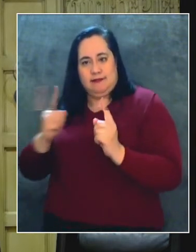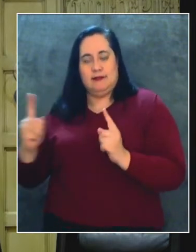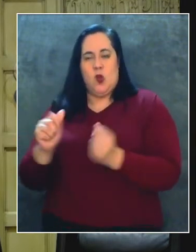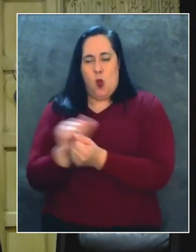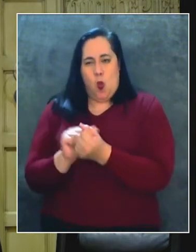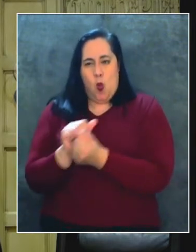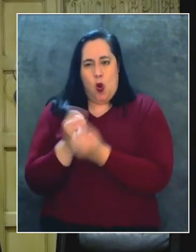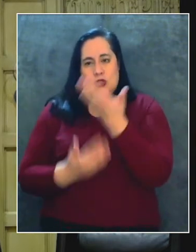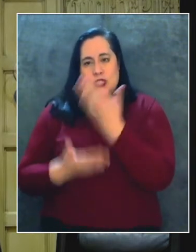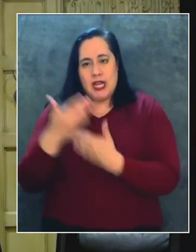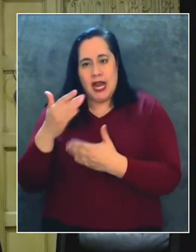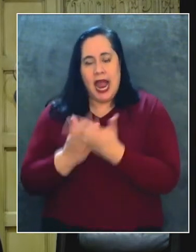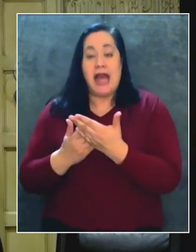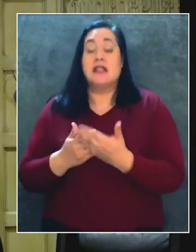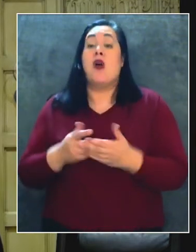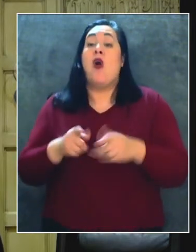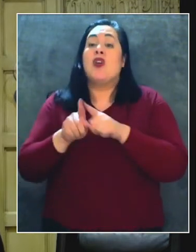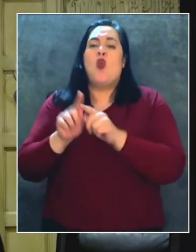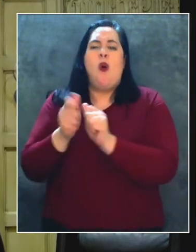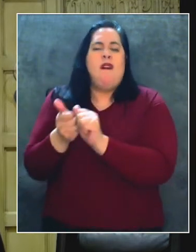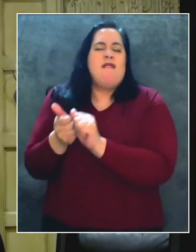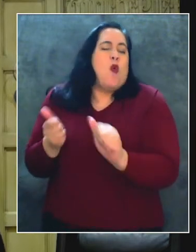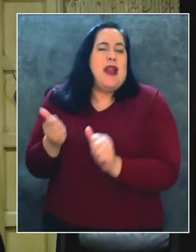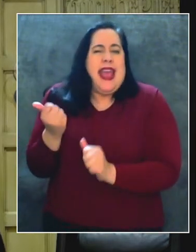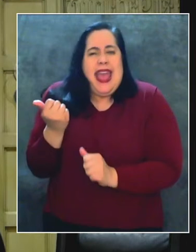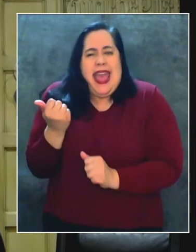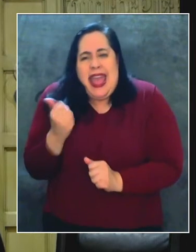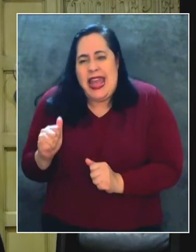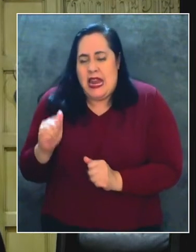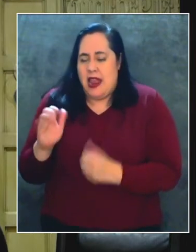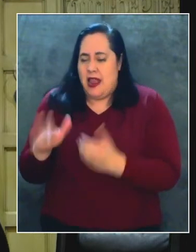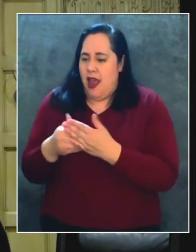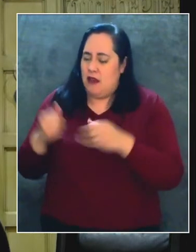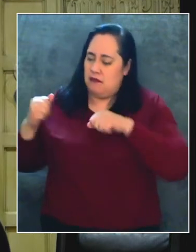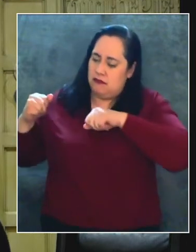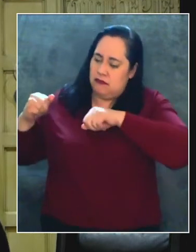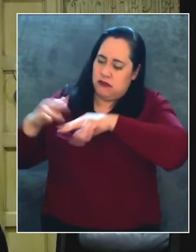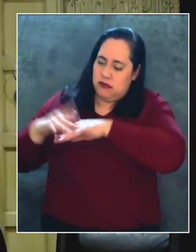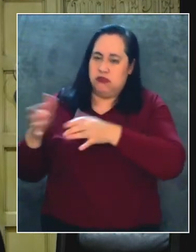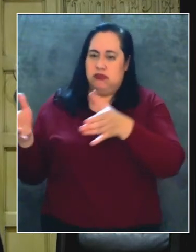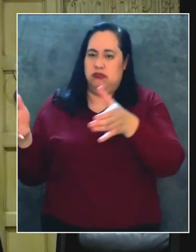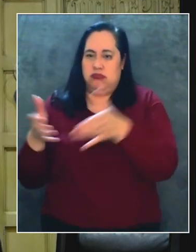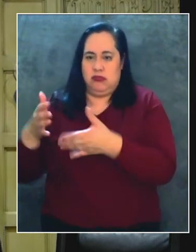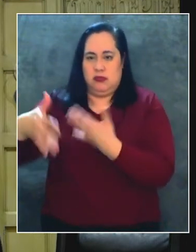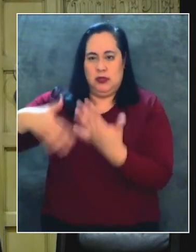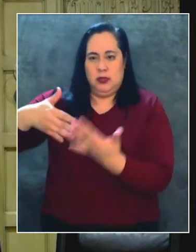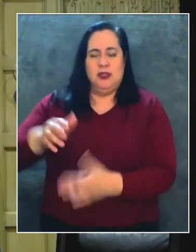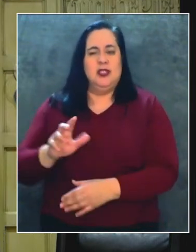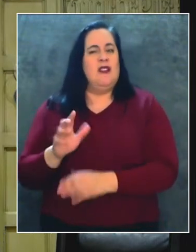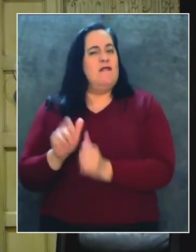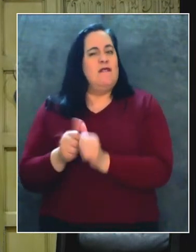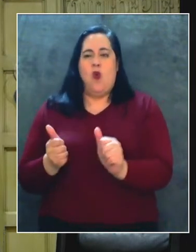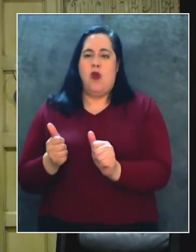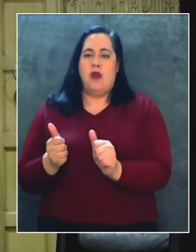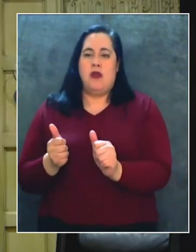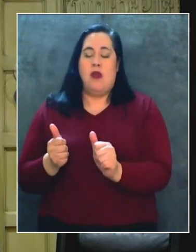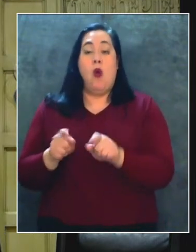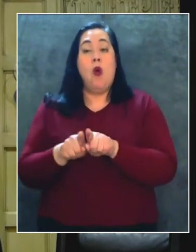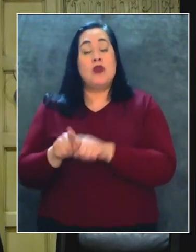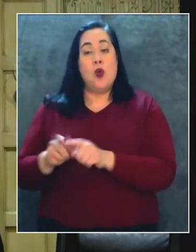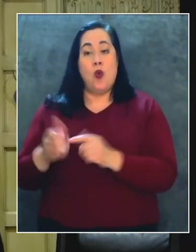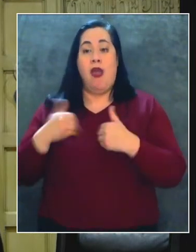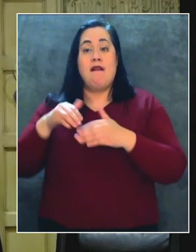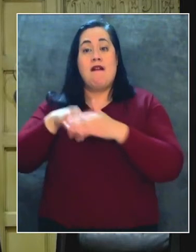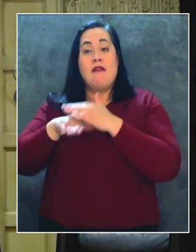las manos y eviten cualquier reunión. Además, tenemos acceso a pruebas disponibles para